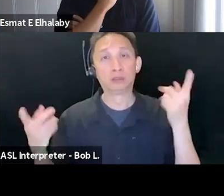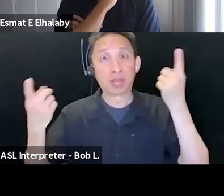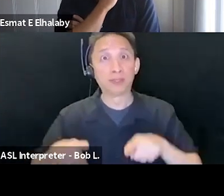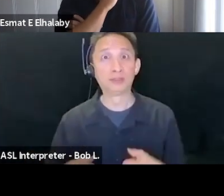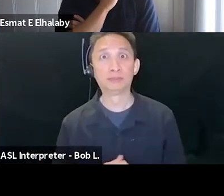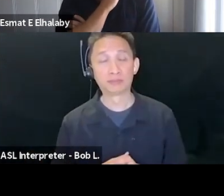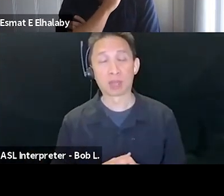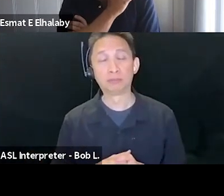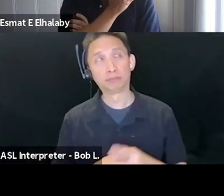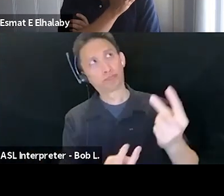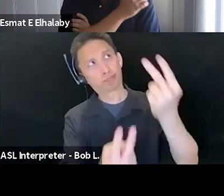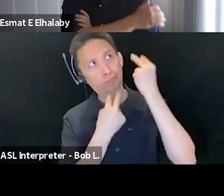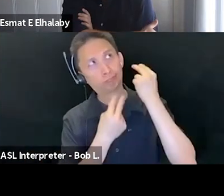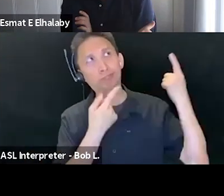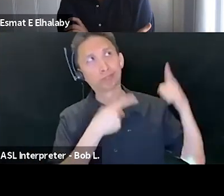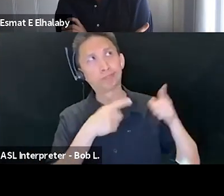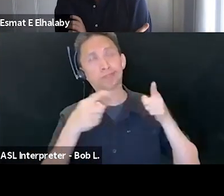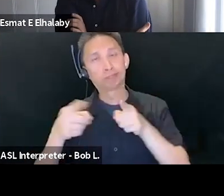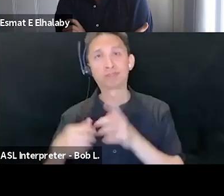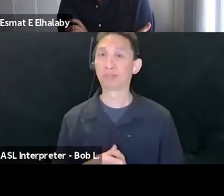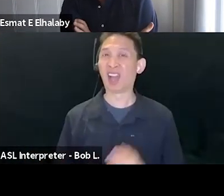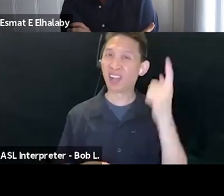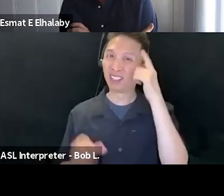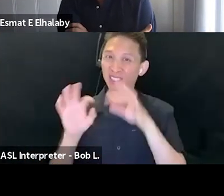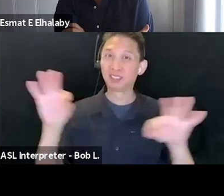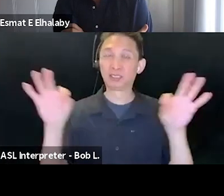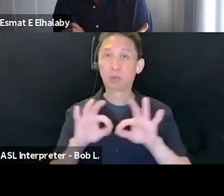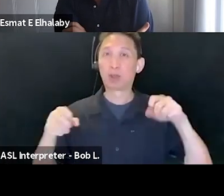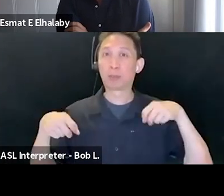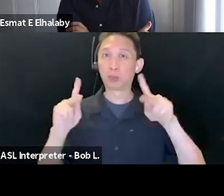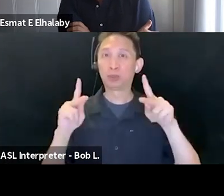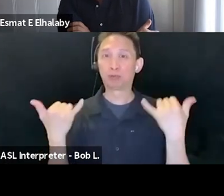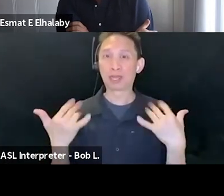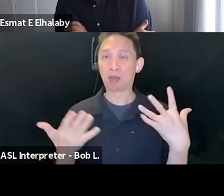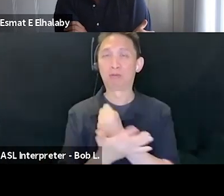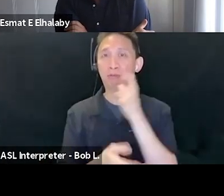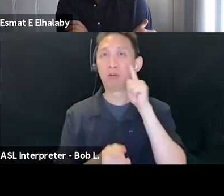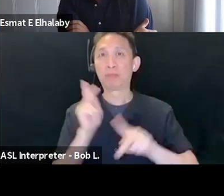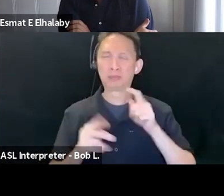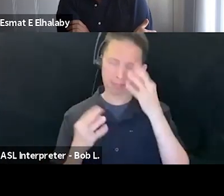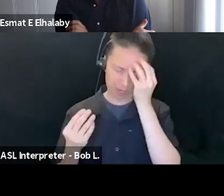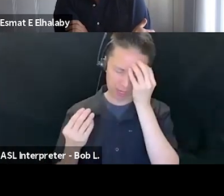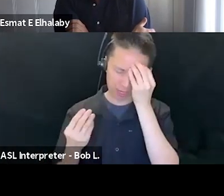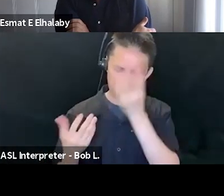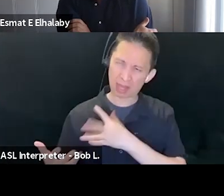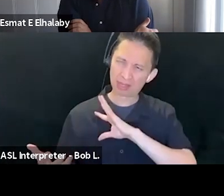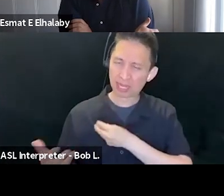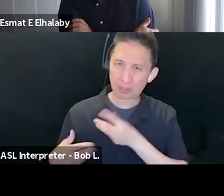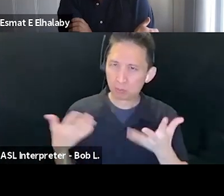And that's an important opportunity, I think, for people thinking about Palestine today, because it's precisely what a lot of